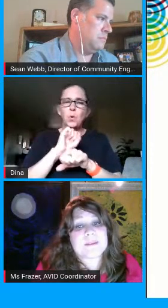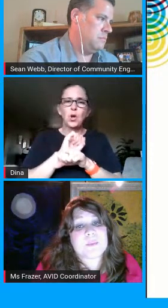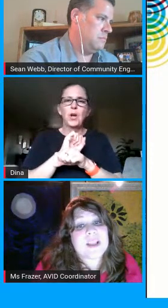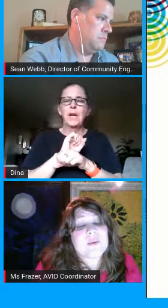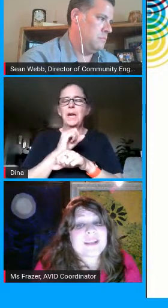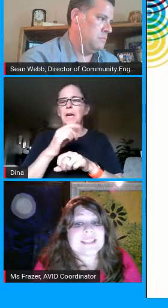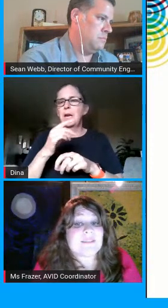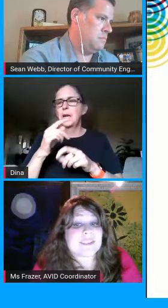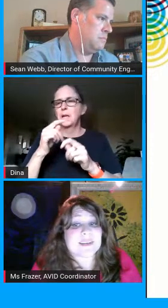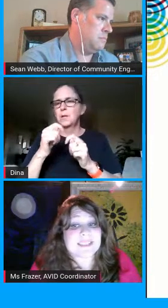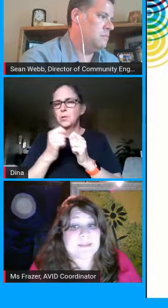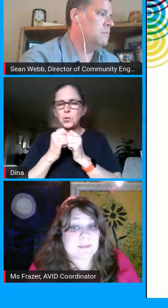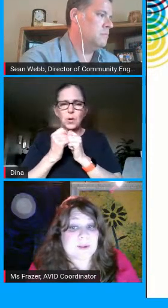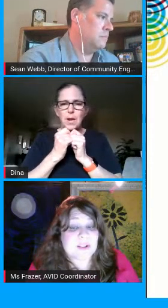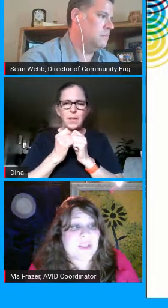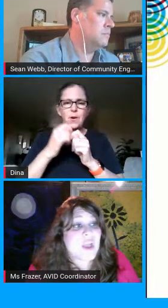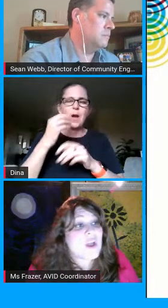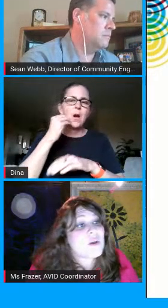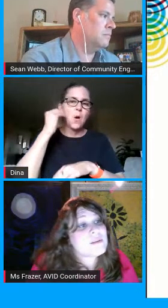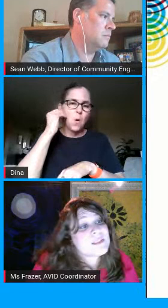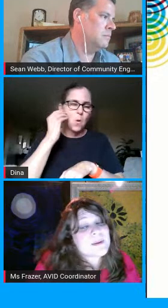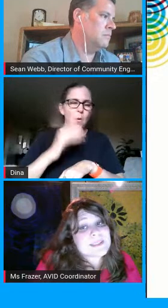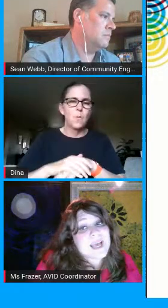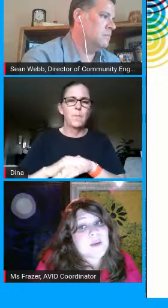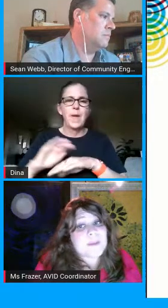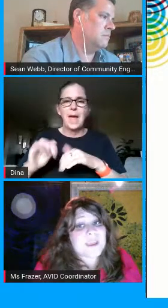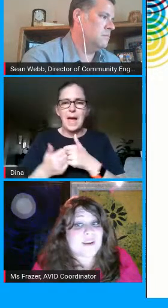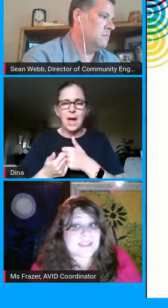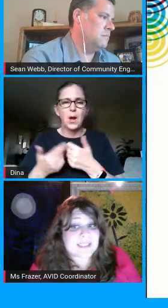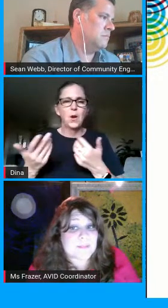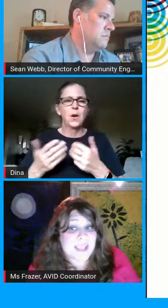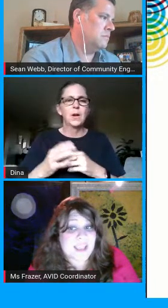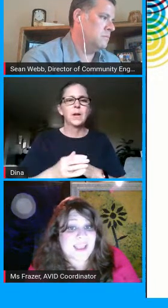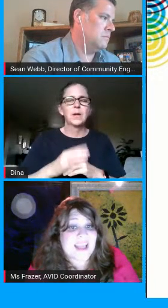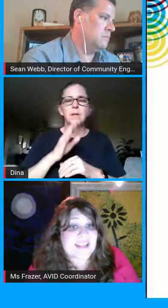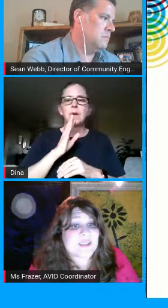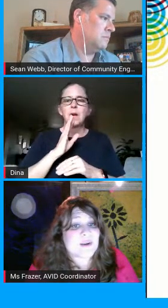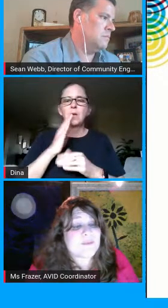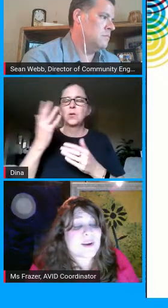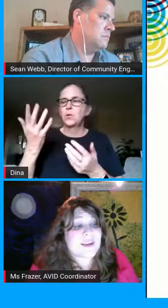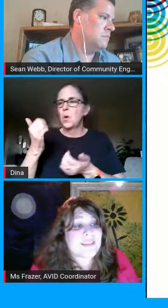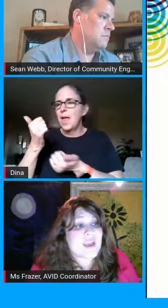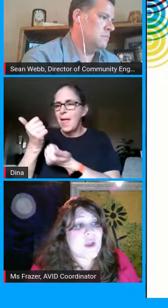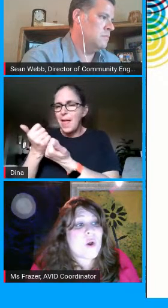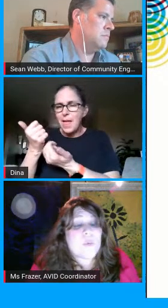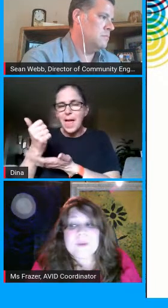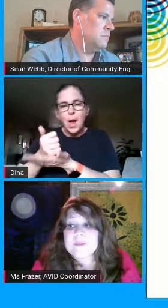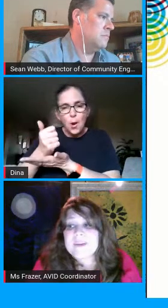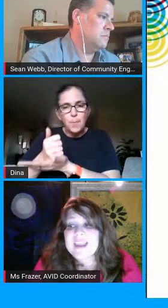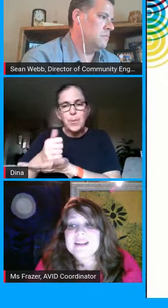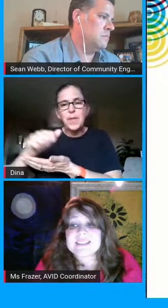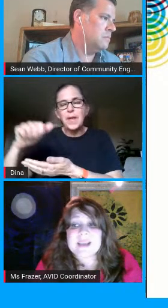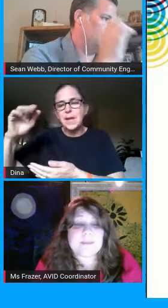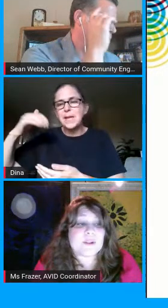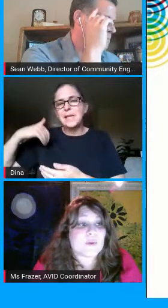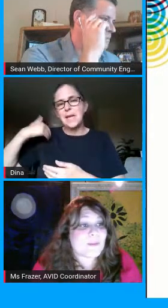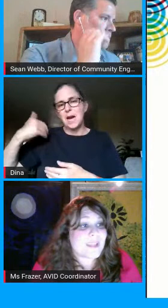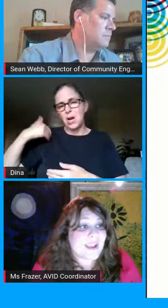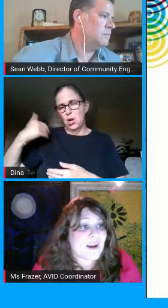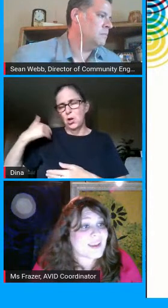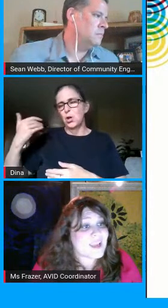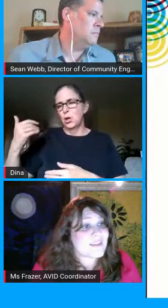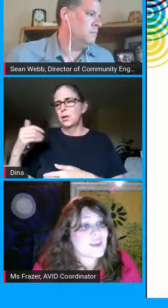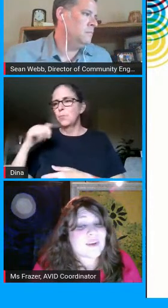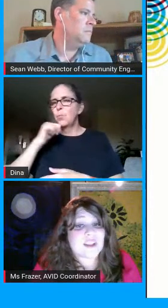can interrupt what noise levels are acceptable who's supposed to help a younger sibling and so forth we provided a sample